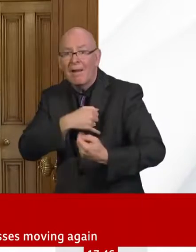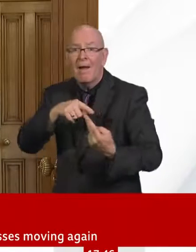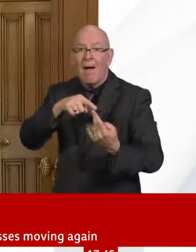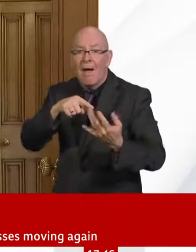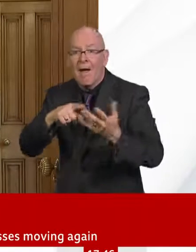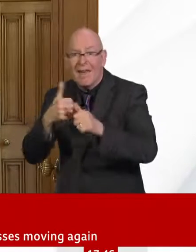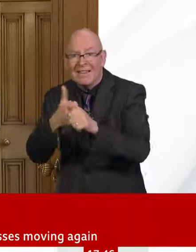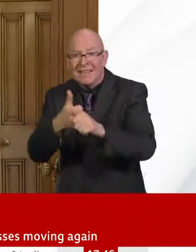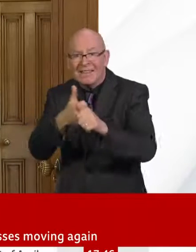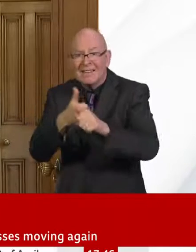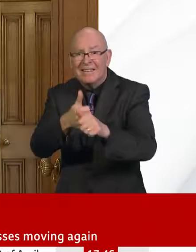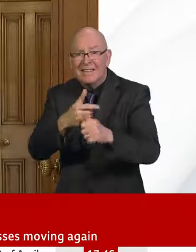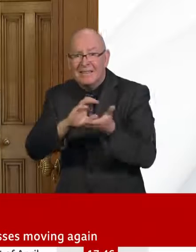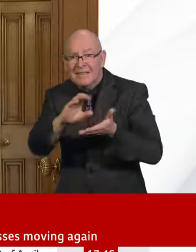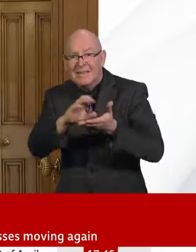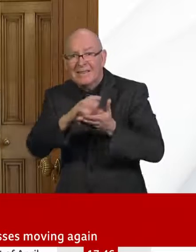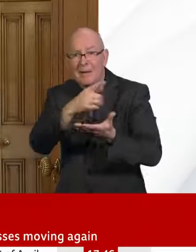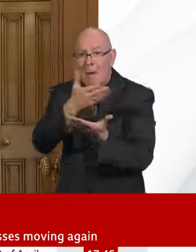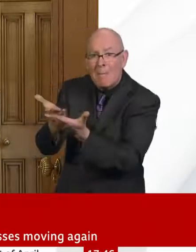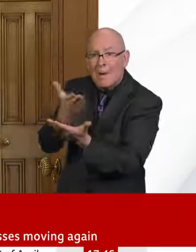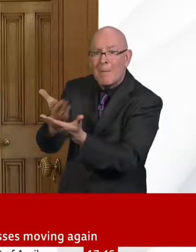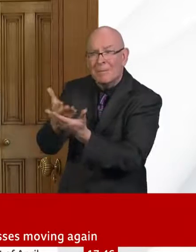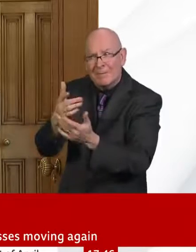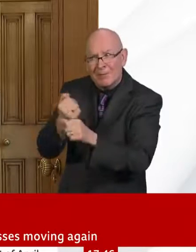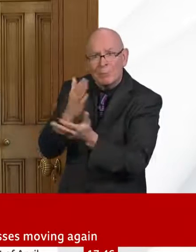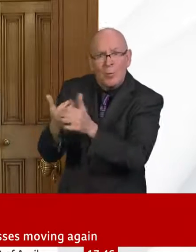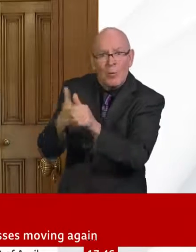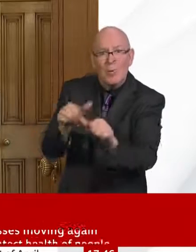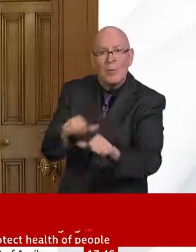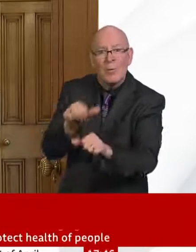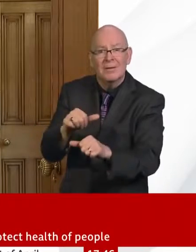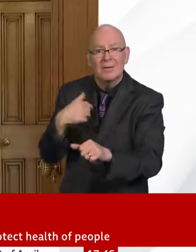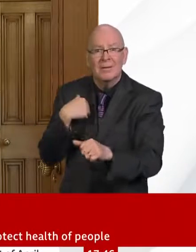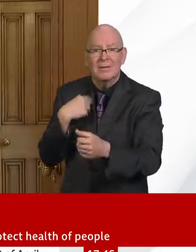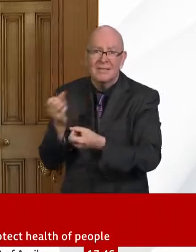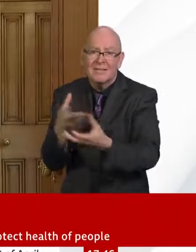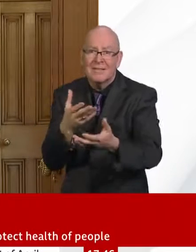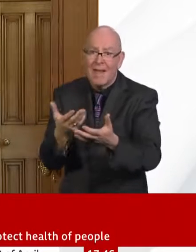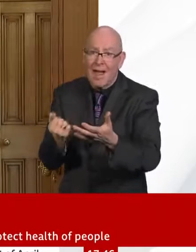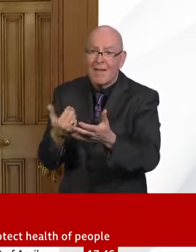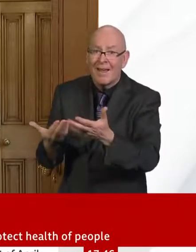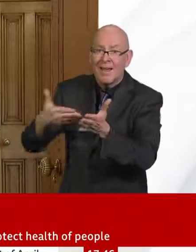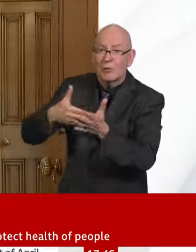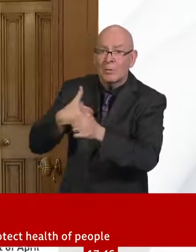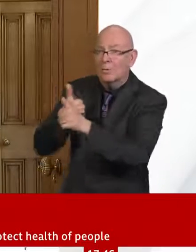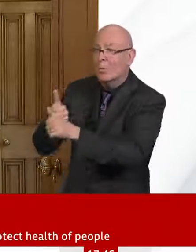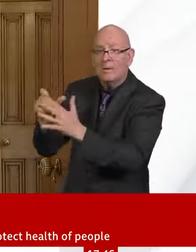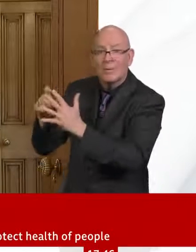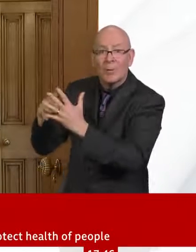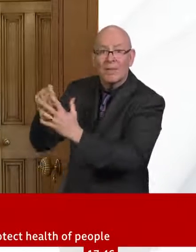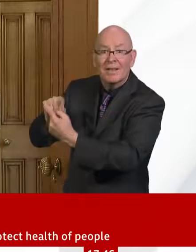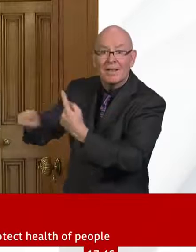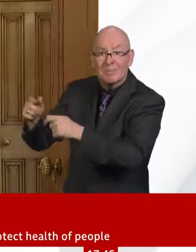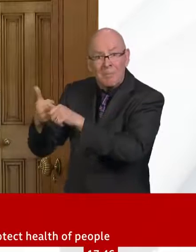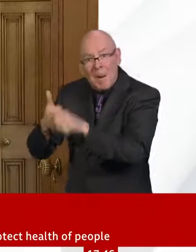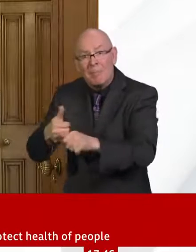universal credit temporarily for this year, working tax credits, or indeed local housing allowance, the local council tax support,